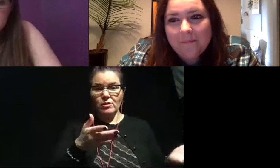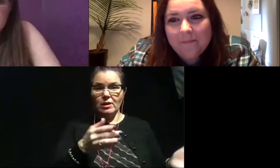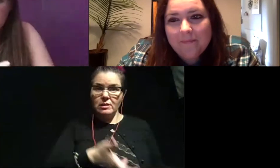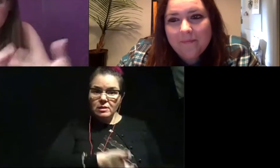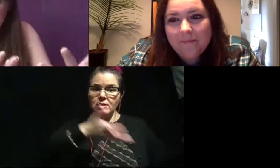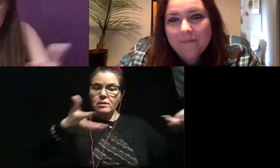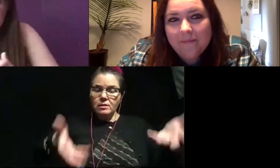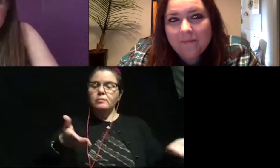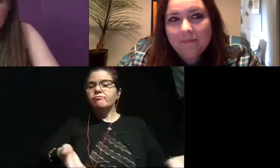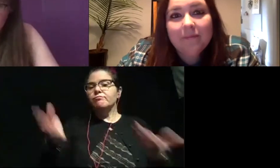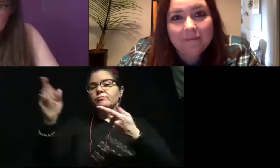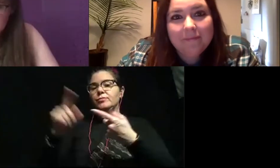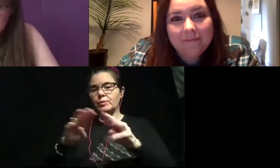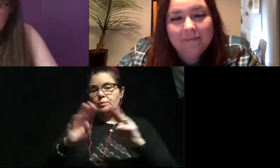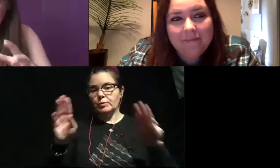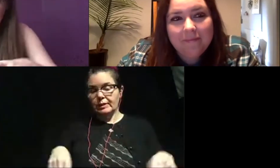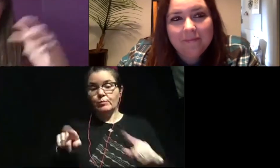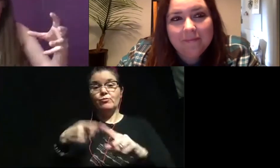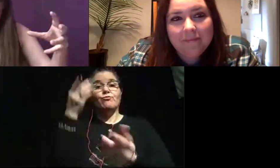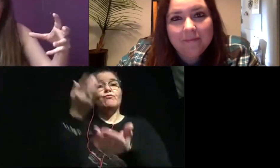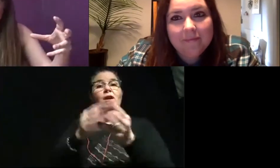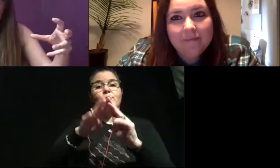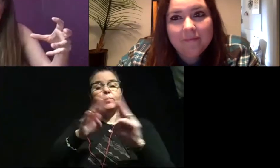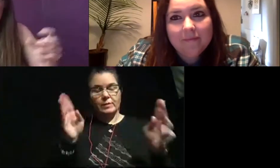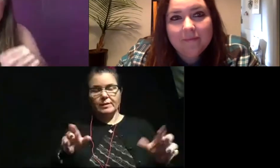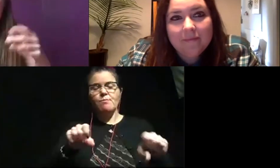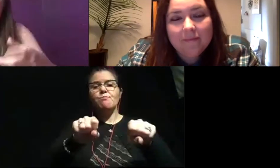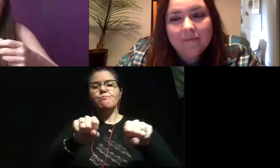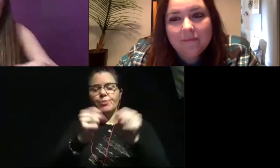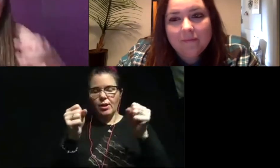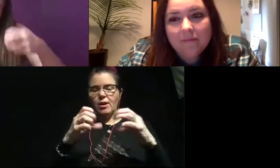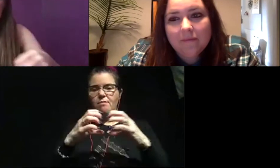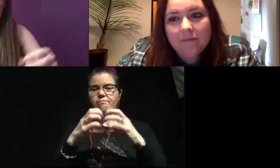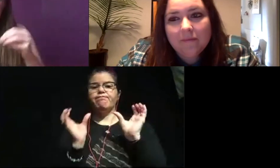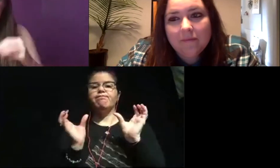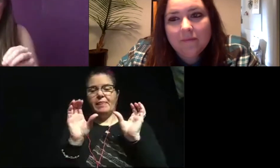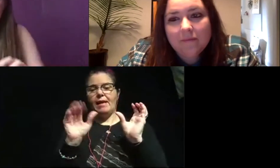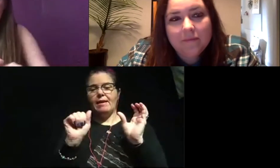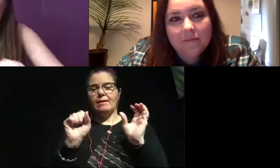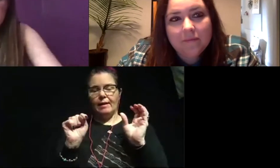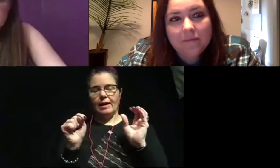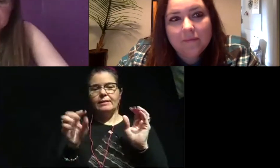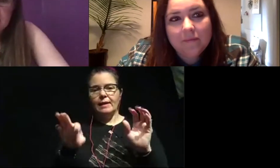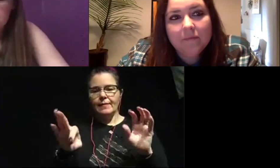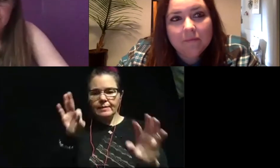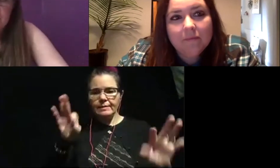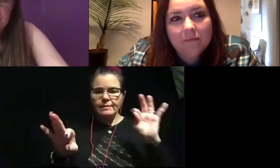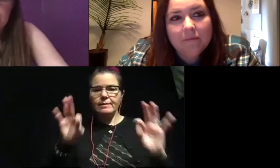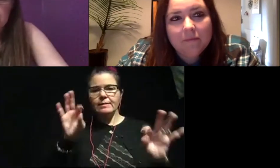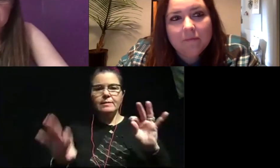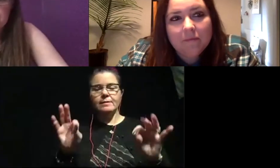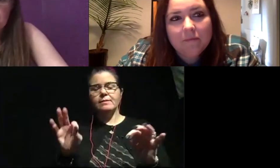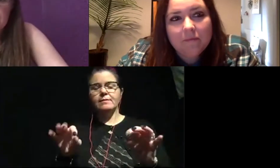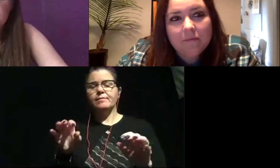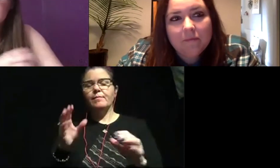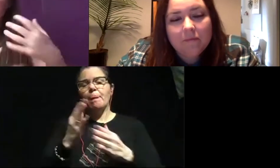it needs to go to a museum. Once we get to that museum, we break the cast open and we actually pull the little bits of rock out or the little